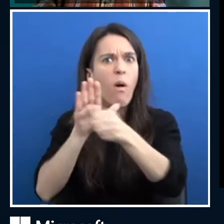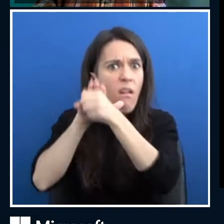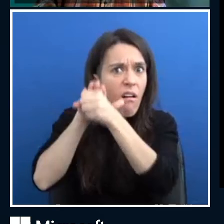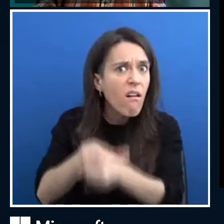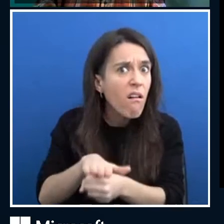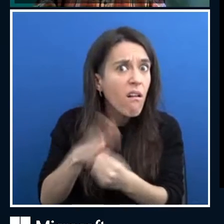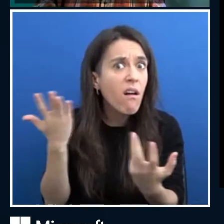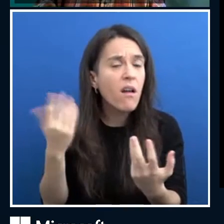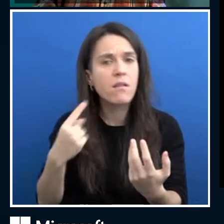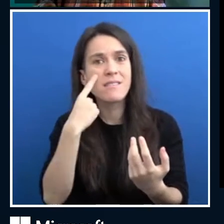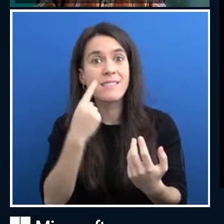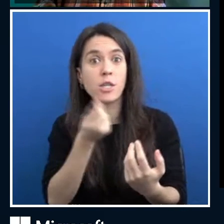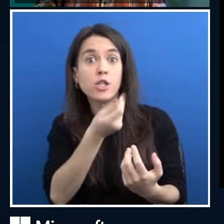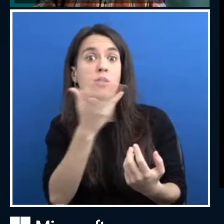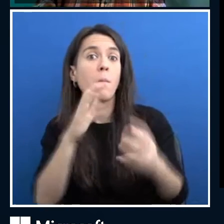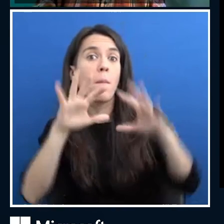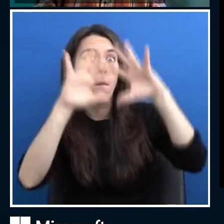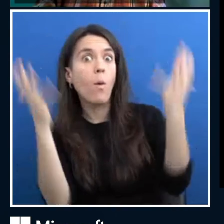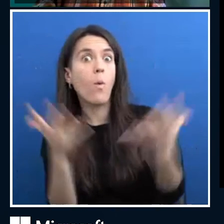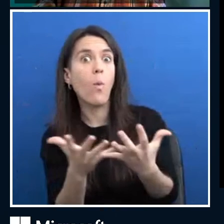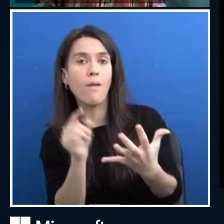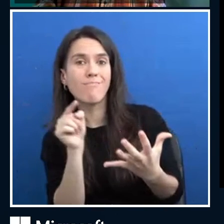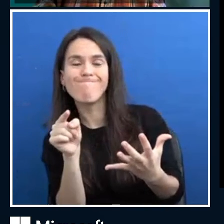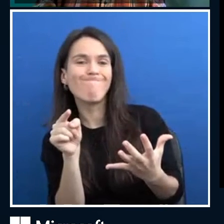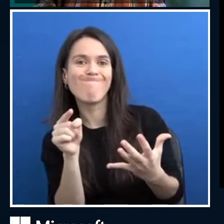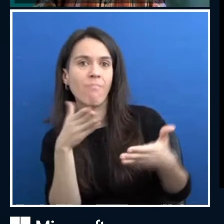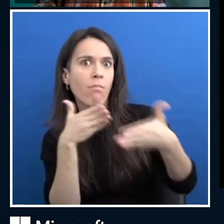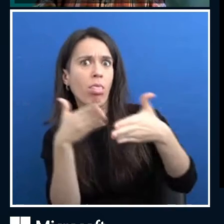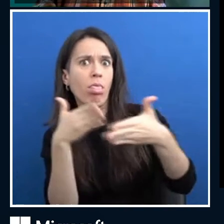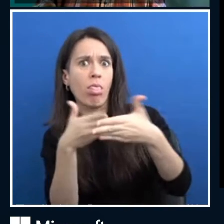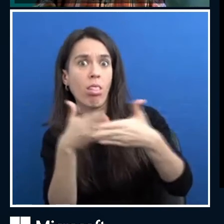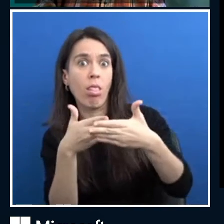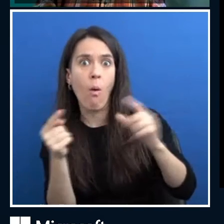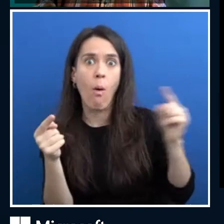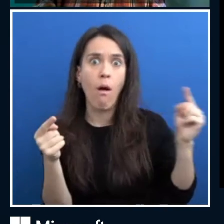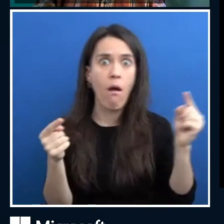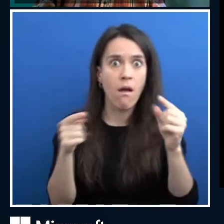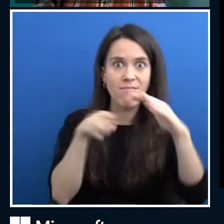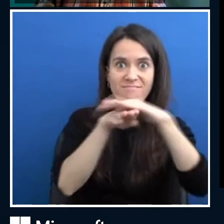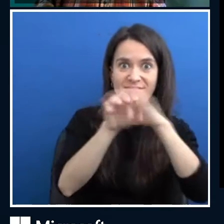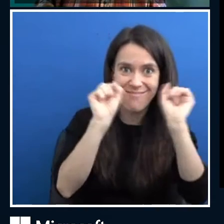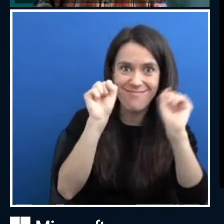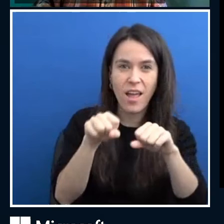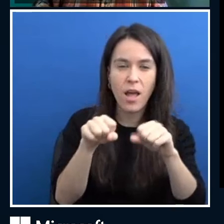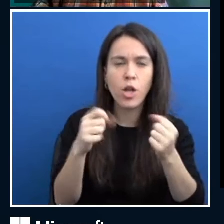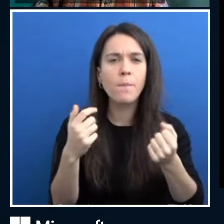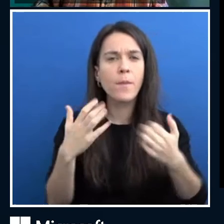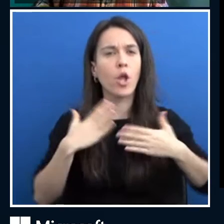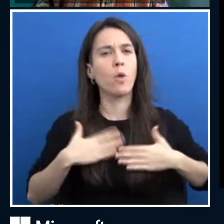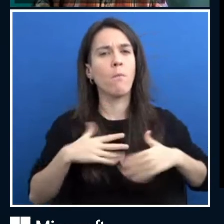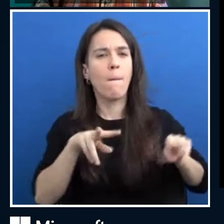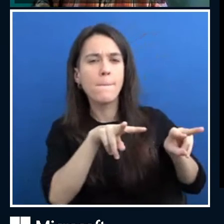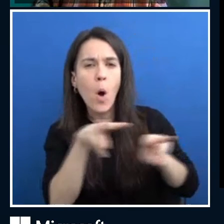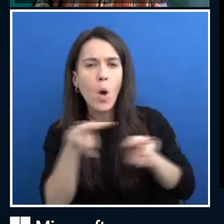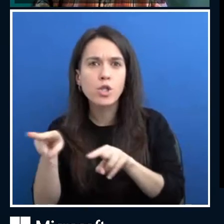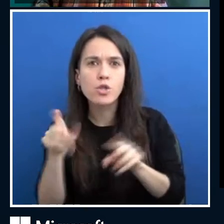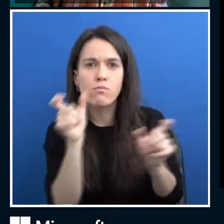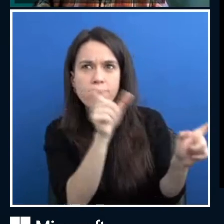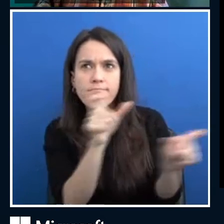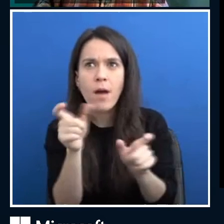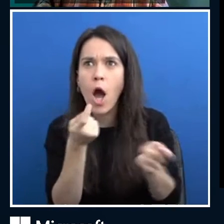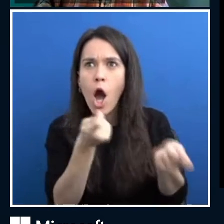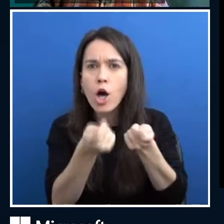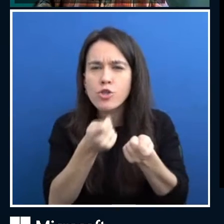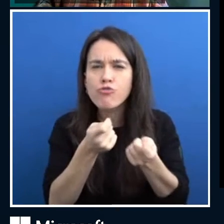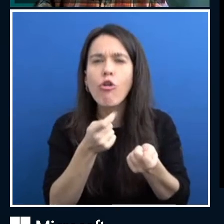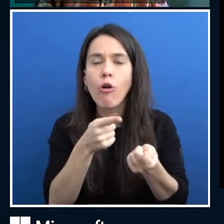society? Uh, are there protections or is there human monitoring? Is there someone that's saying, you know, I'm a keep in control? Um, are there lives